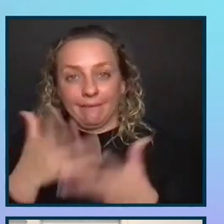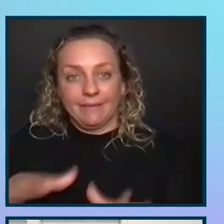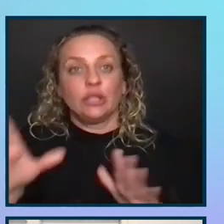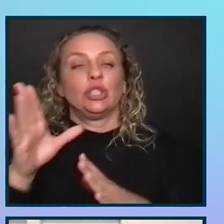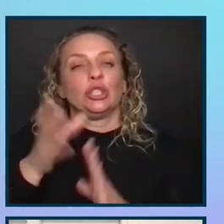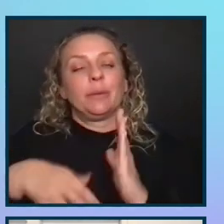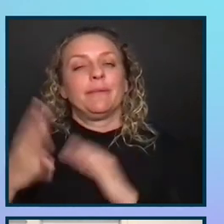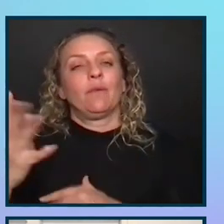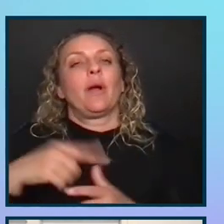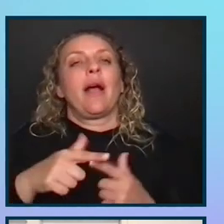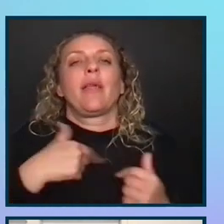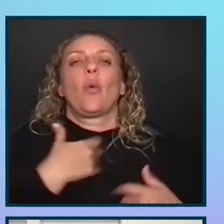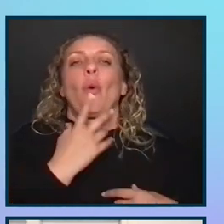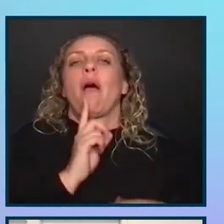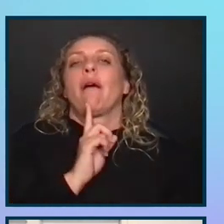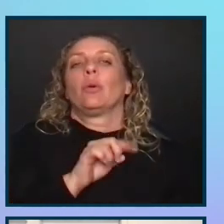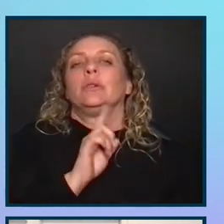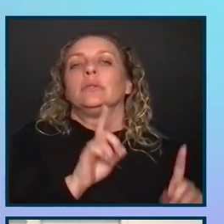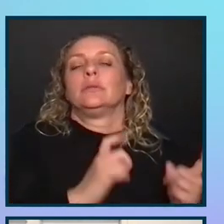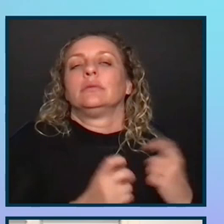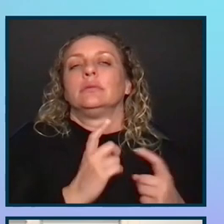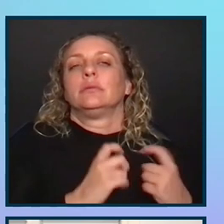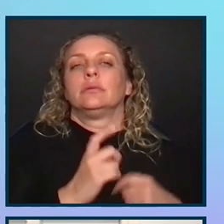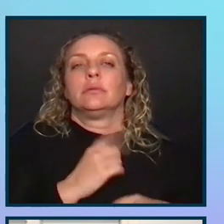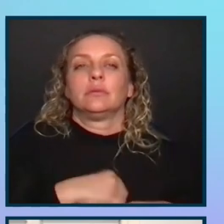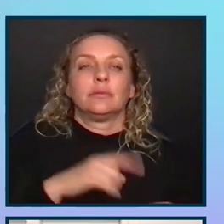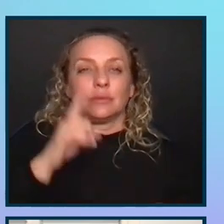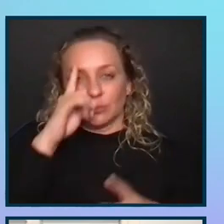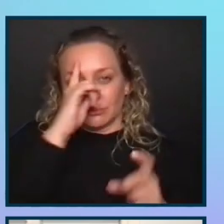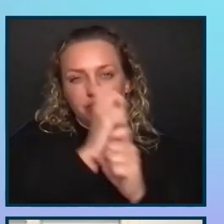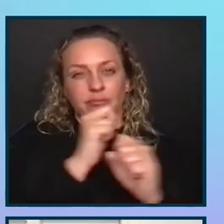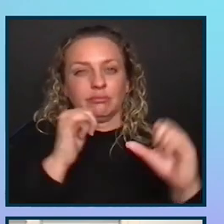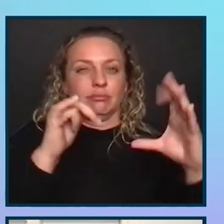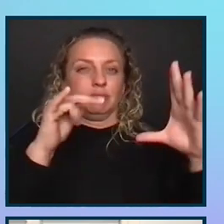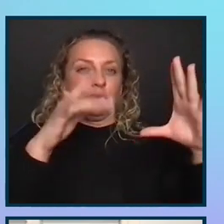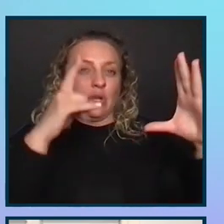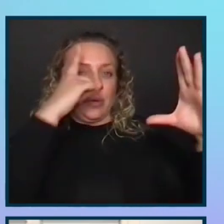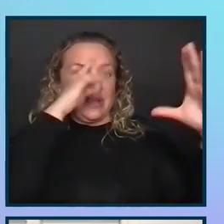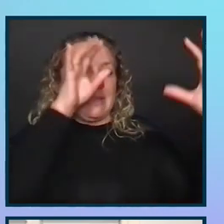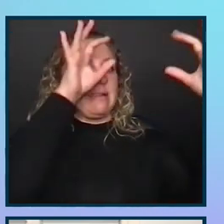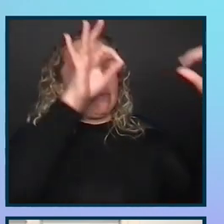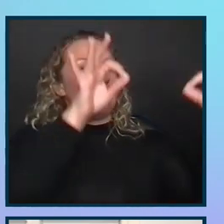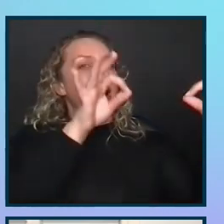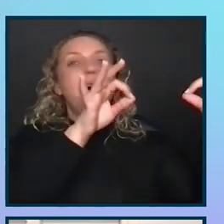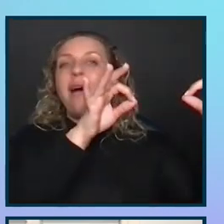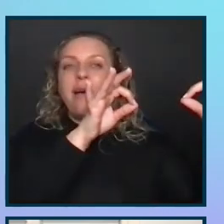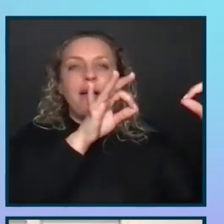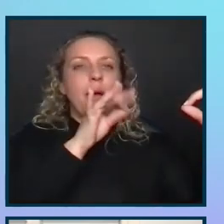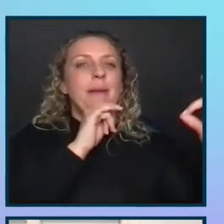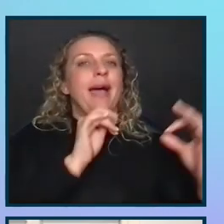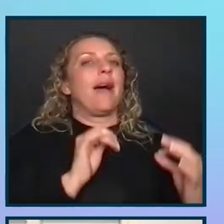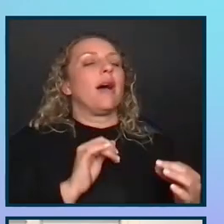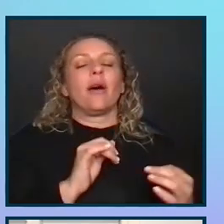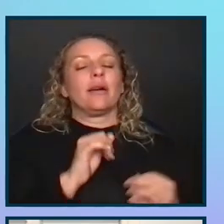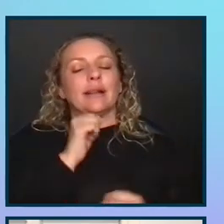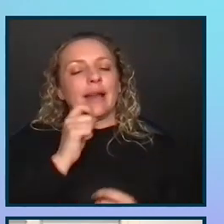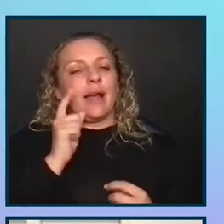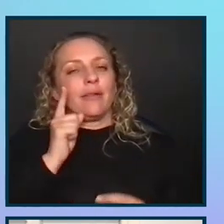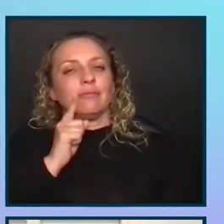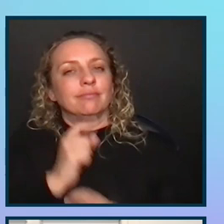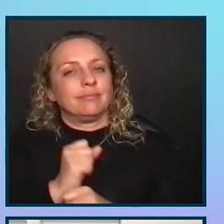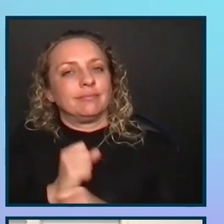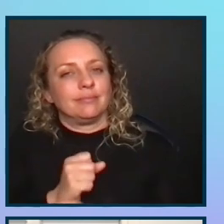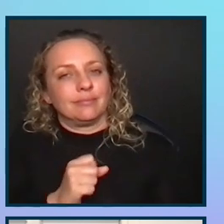What you think is a dependency might not actually be one. So we decoupled the budget from the scope, and we were able to move a lot